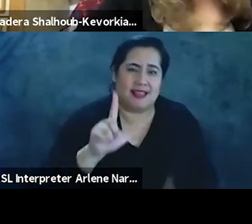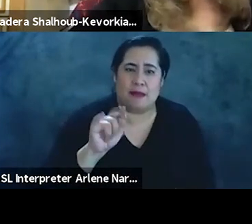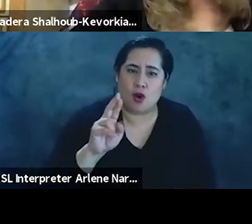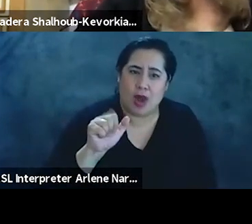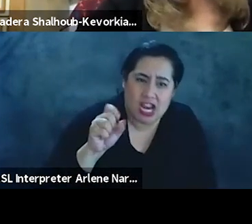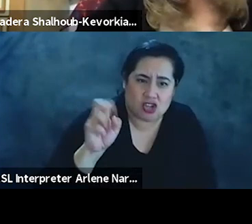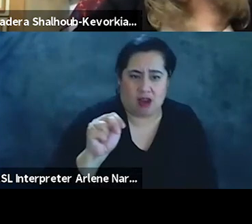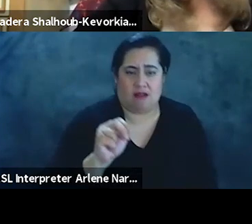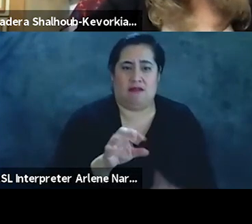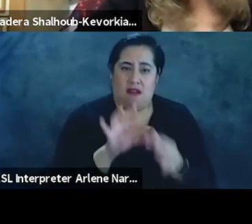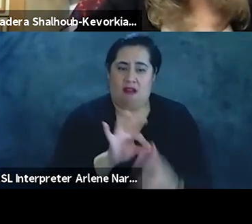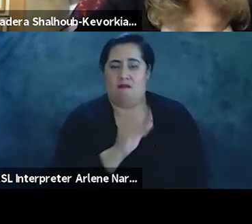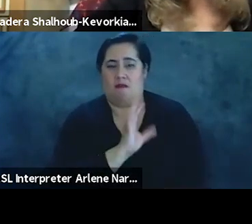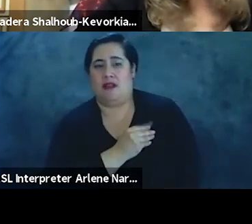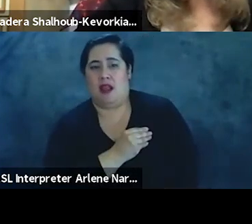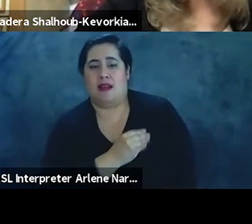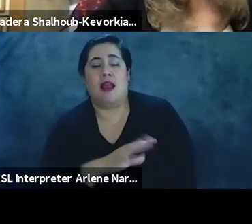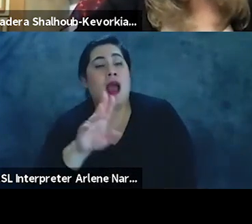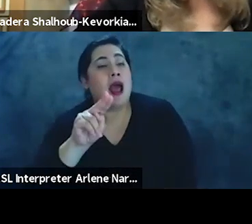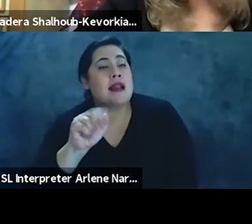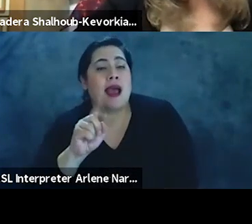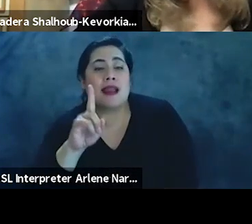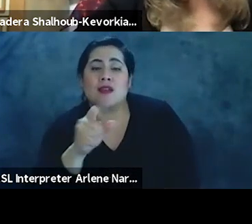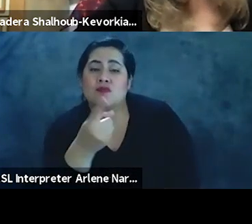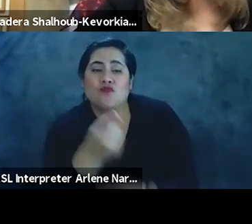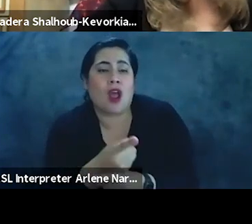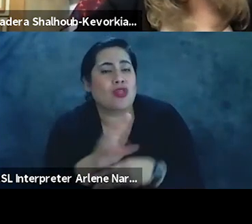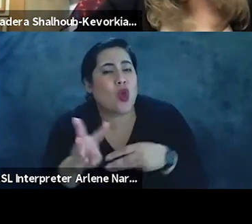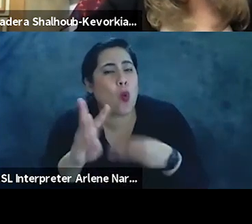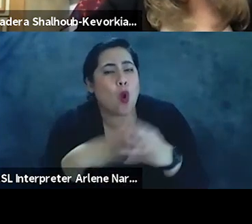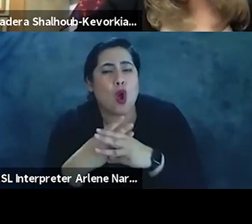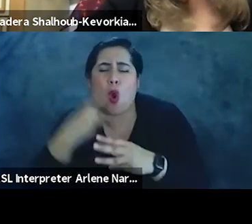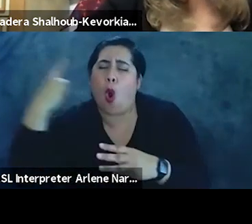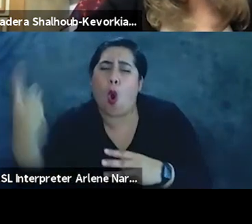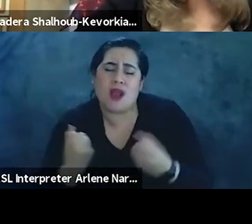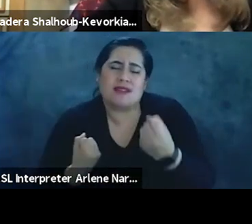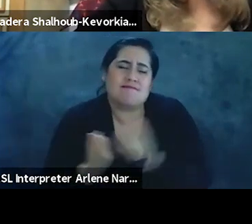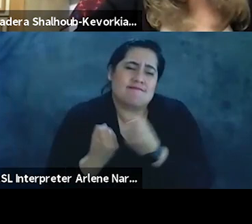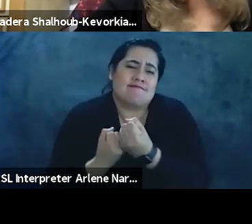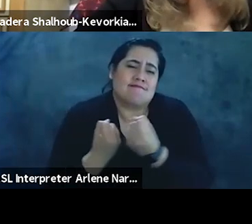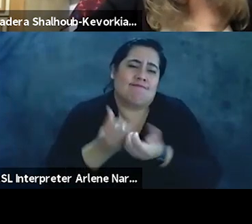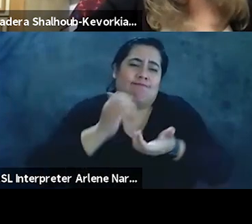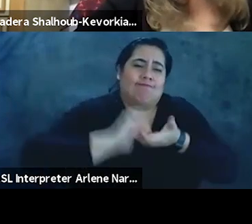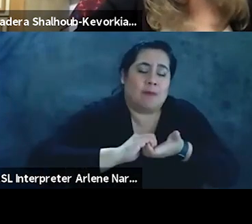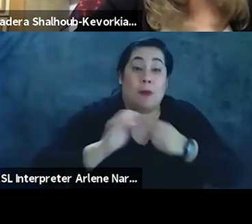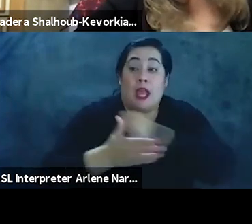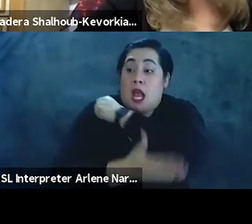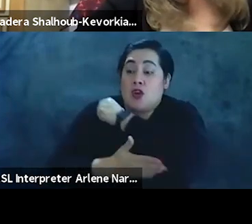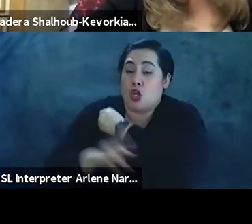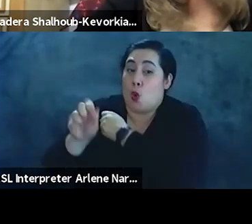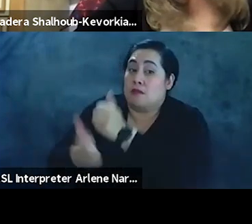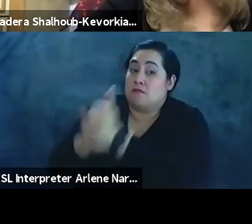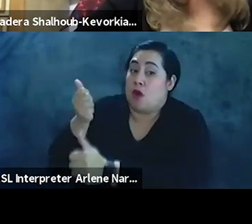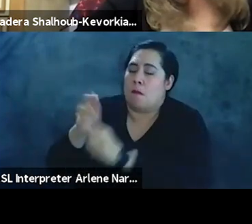And Nadia, think it's totally right that the world's always been on our side. And it's these countries, the US principally,